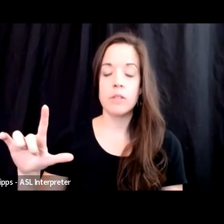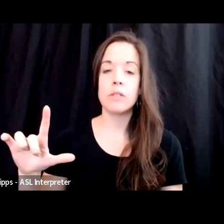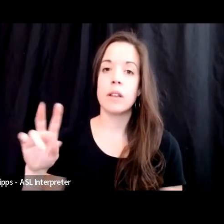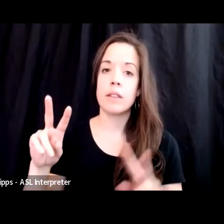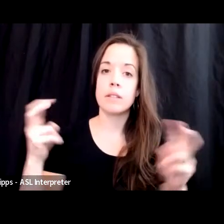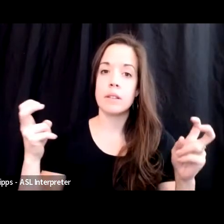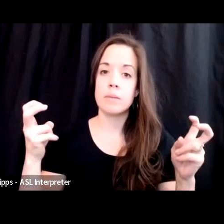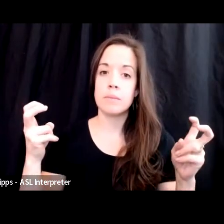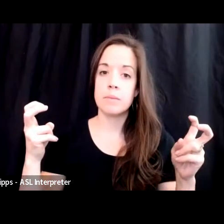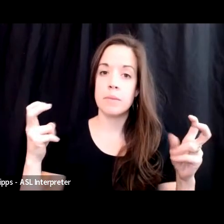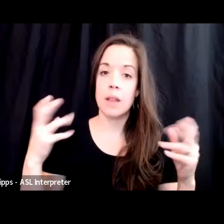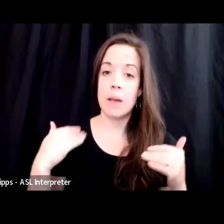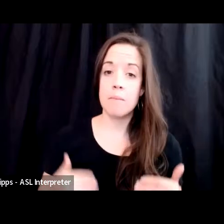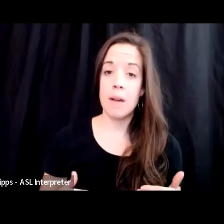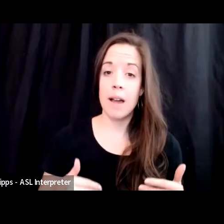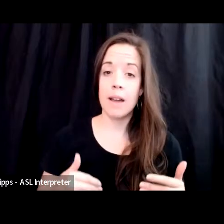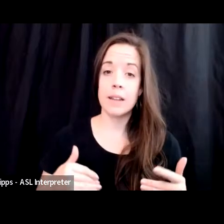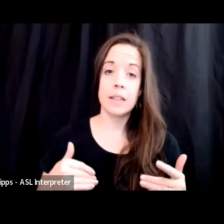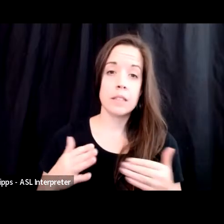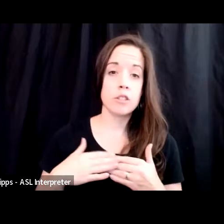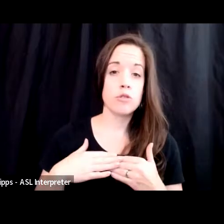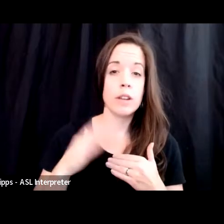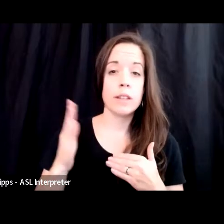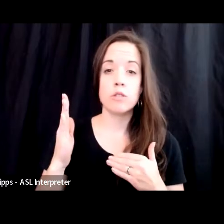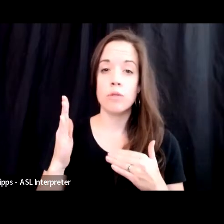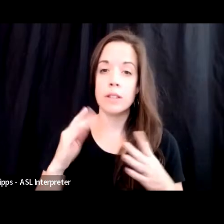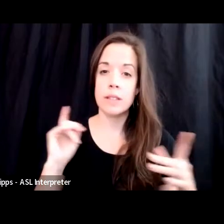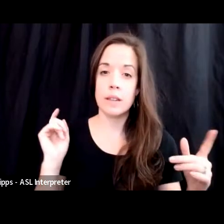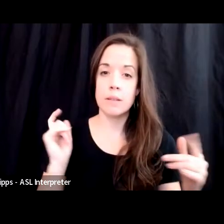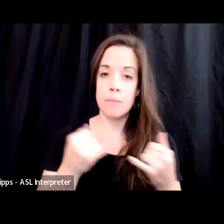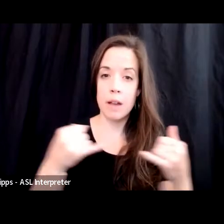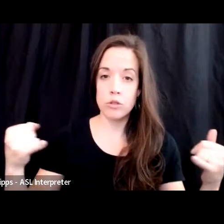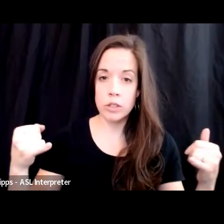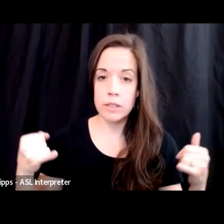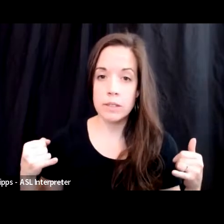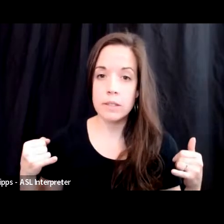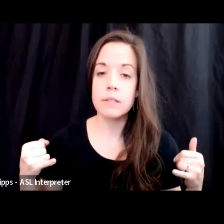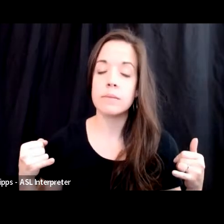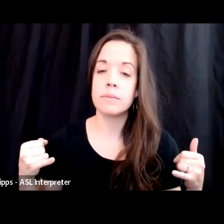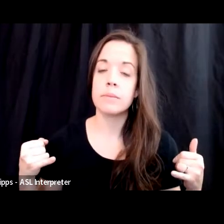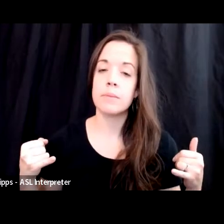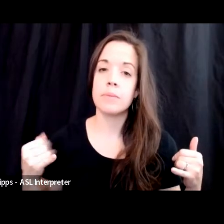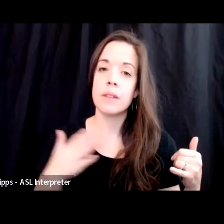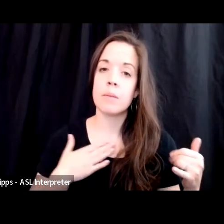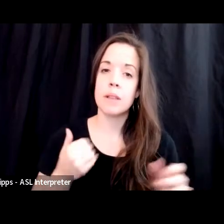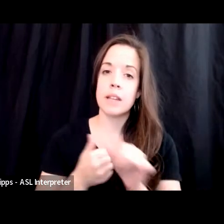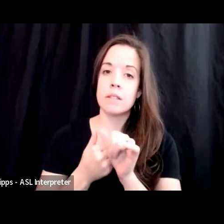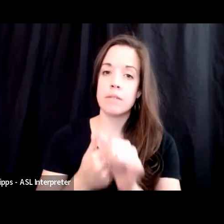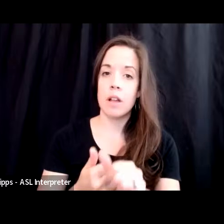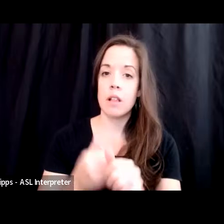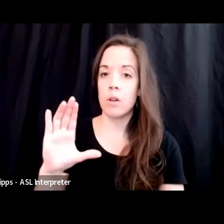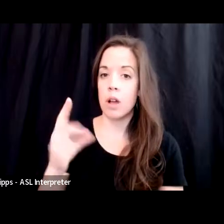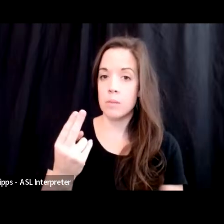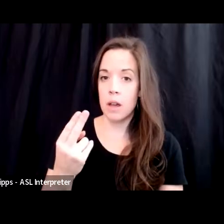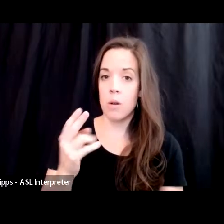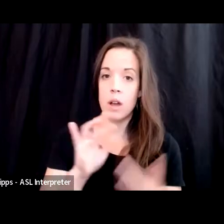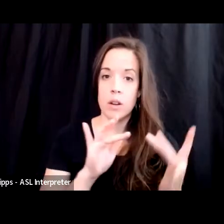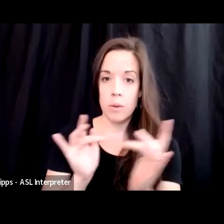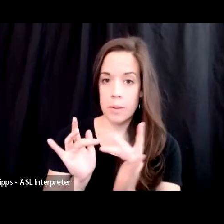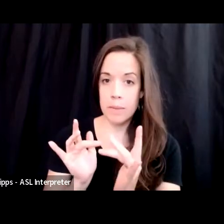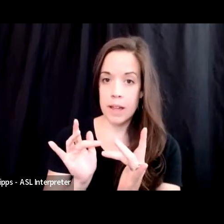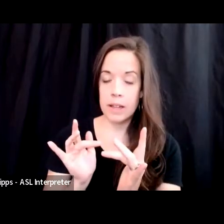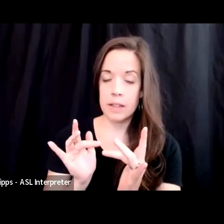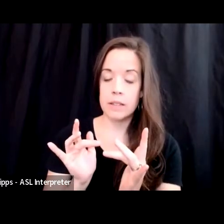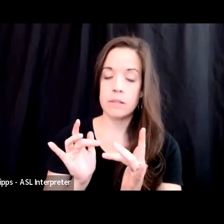Bodies Transgressing Boundaries. Please follow Common Hour on our webpage, the Presence Events